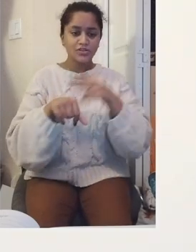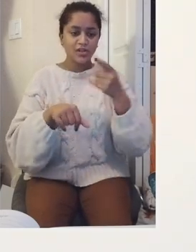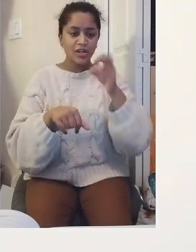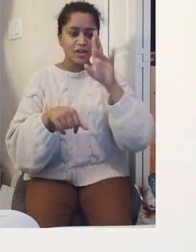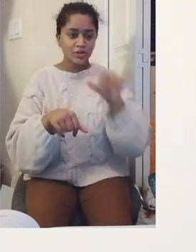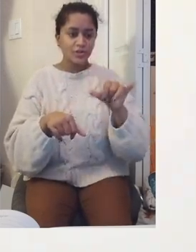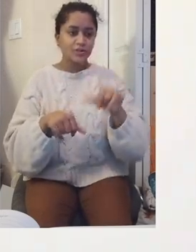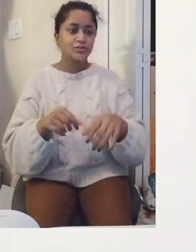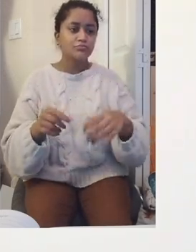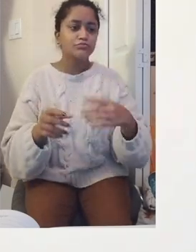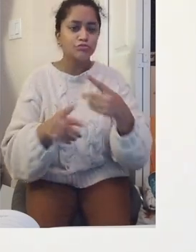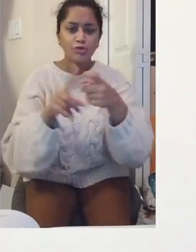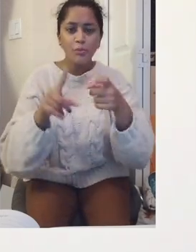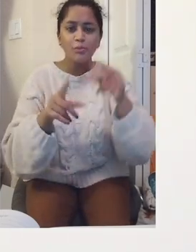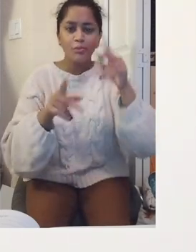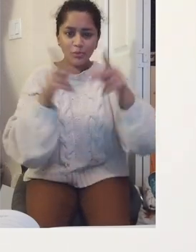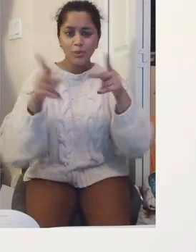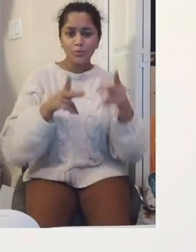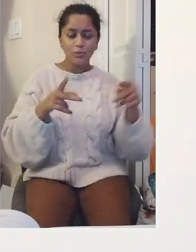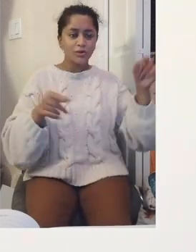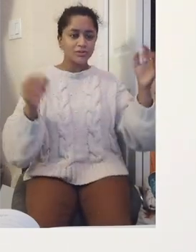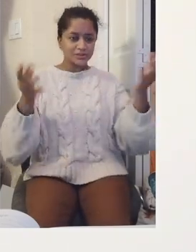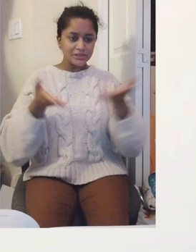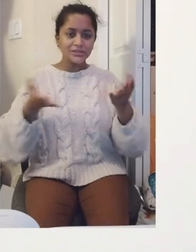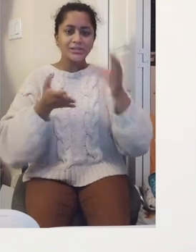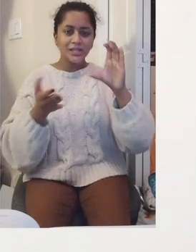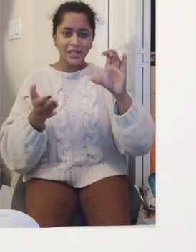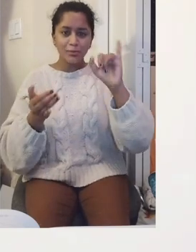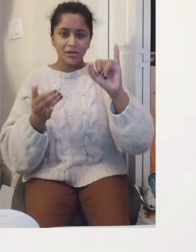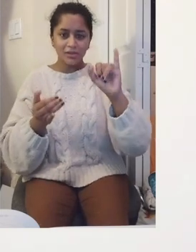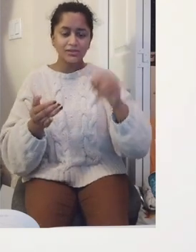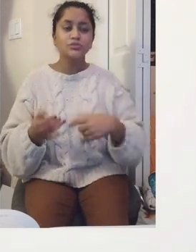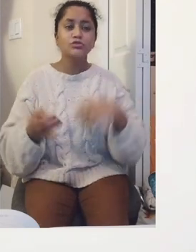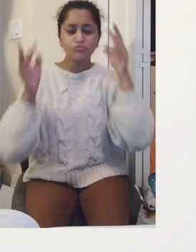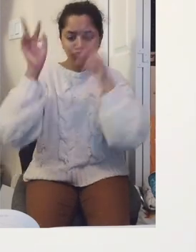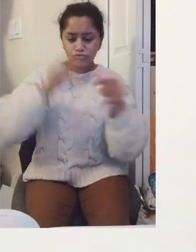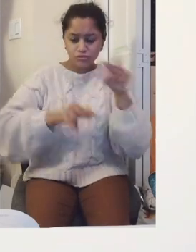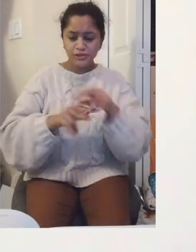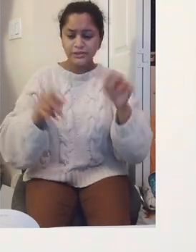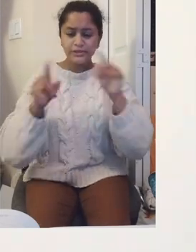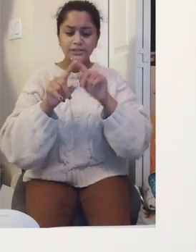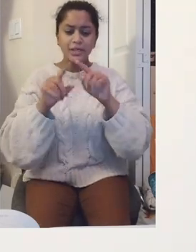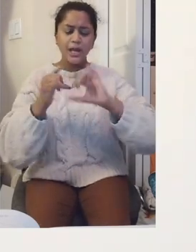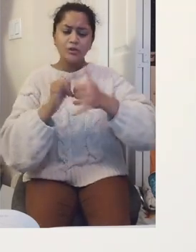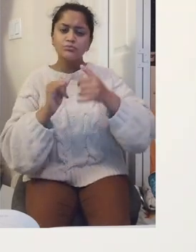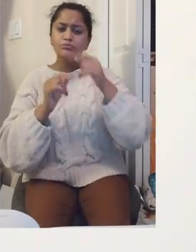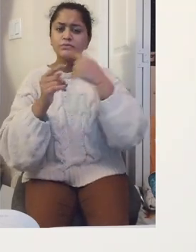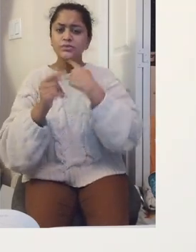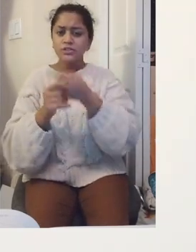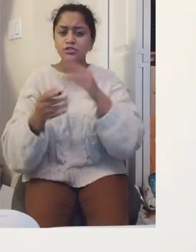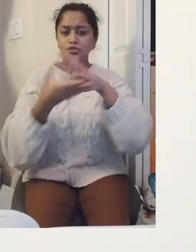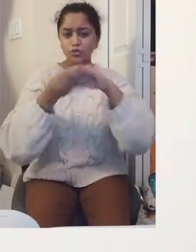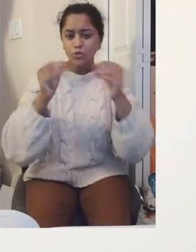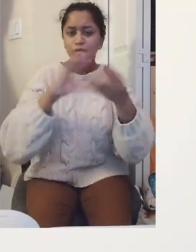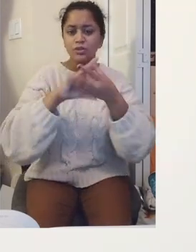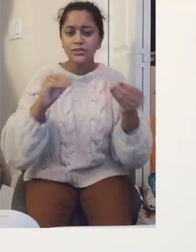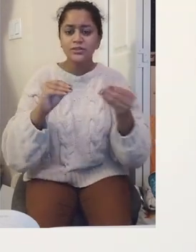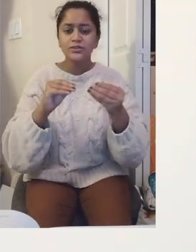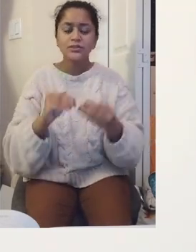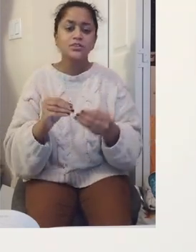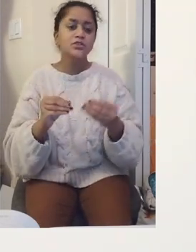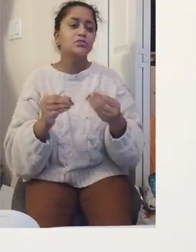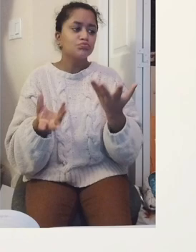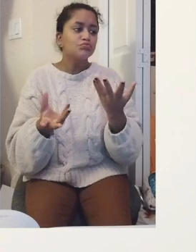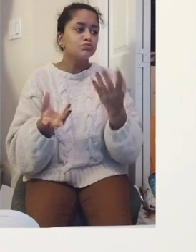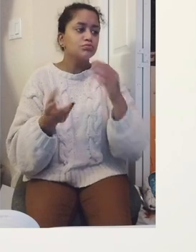of the Cayman Islands. So we are often looking at the National Collection and looking at different ways we can tell a story through those artworks. And that is really what curating